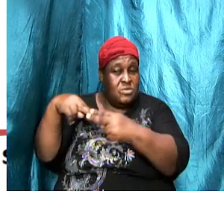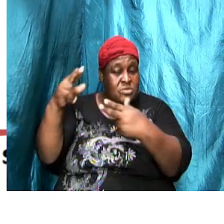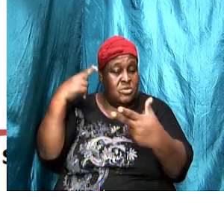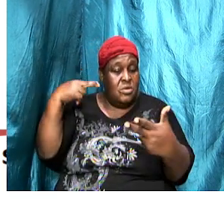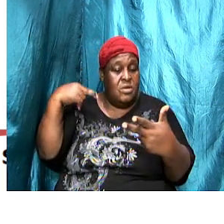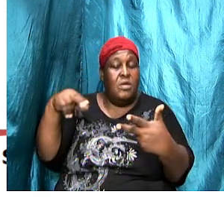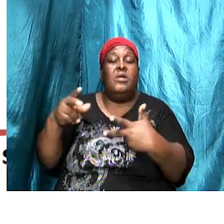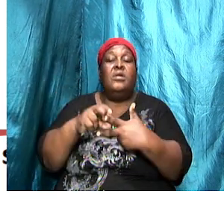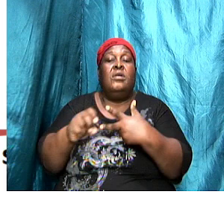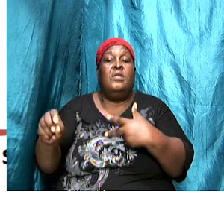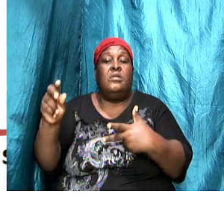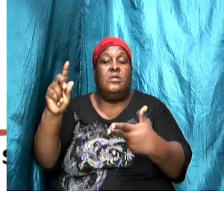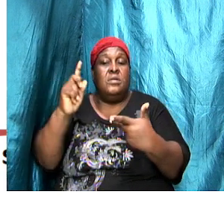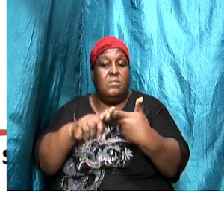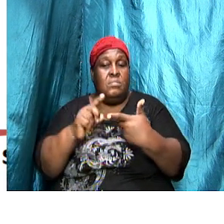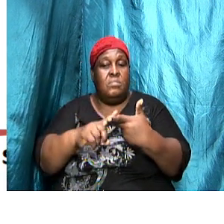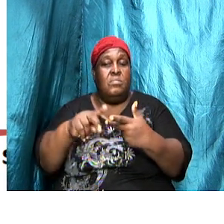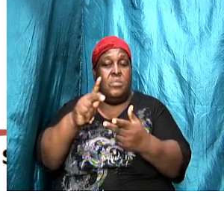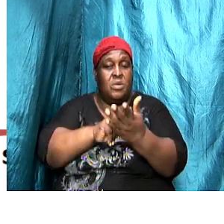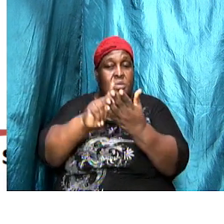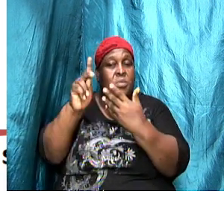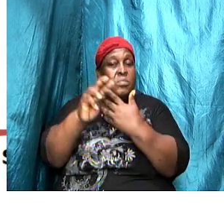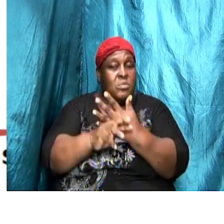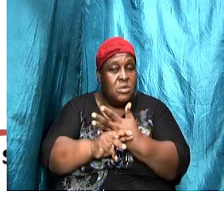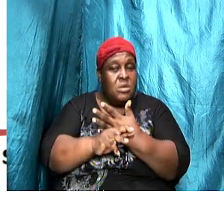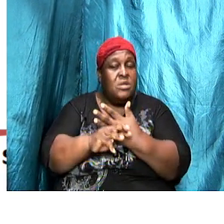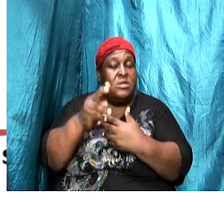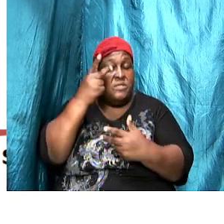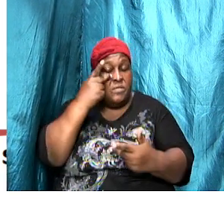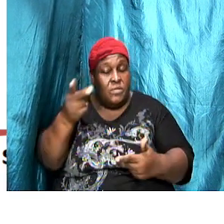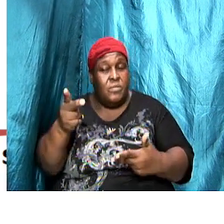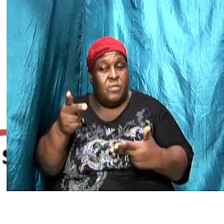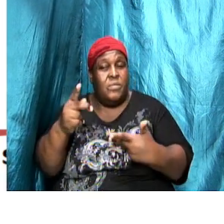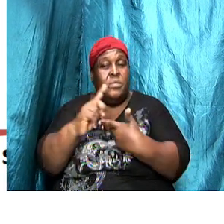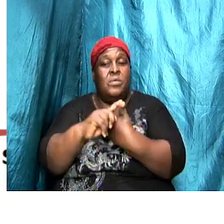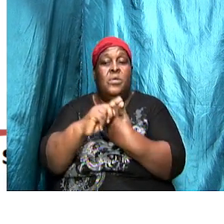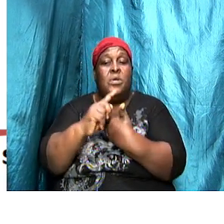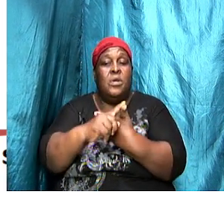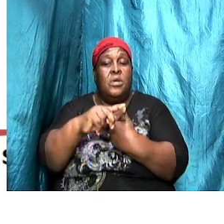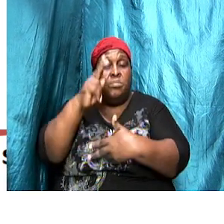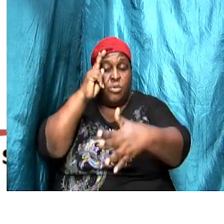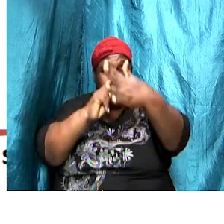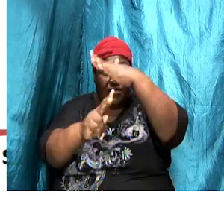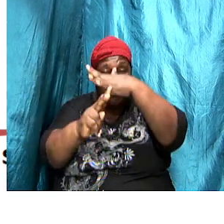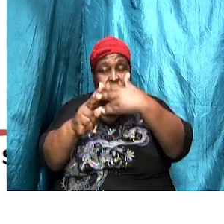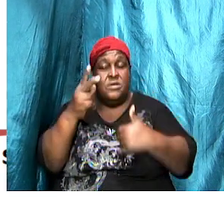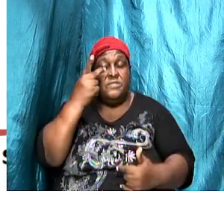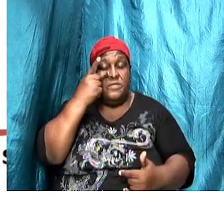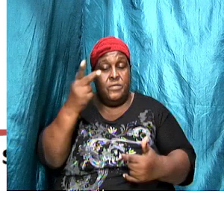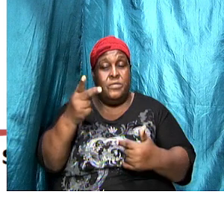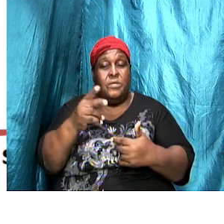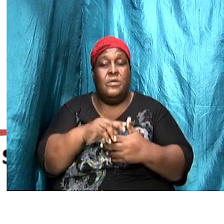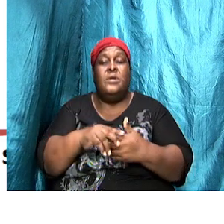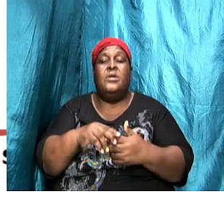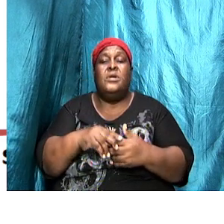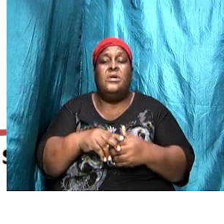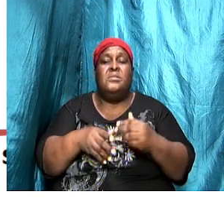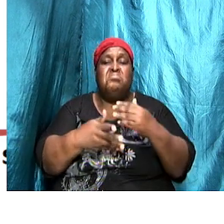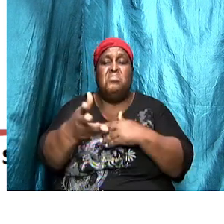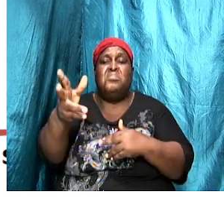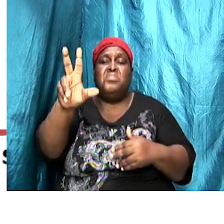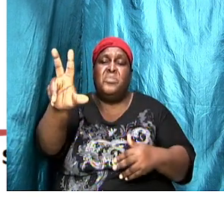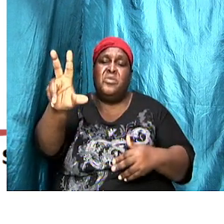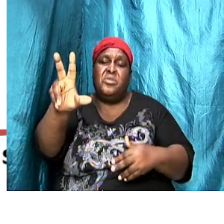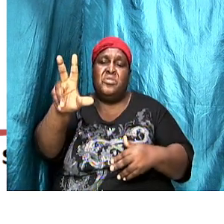the historical perspective, the representative view or the prophetic view or And these are the